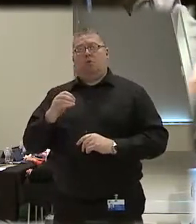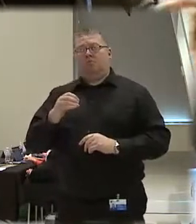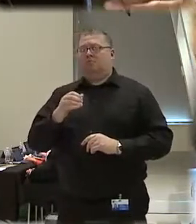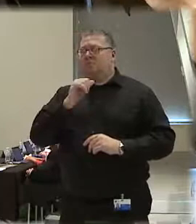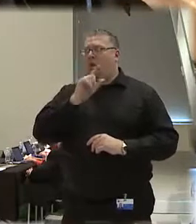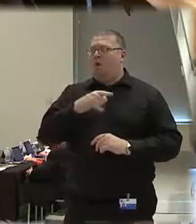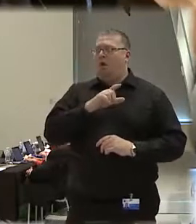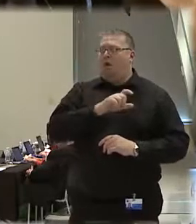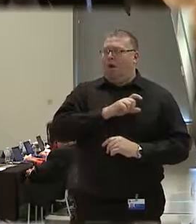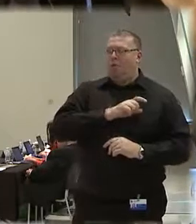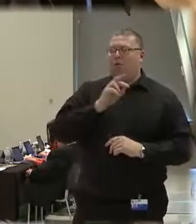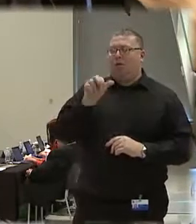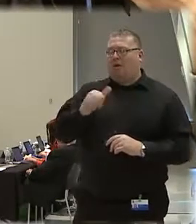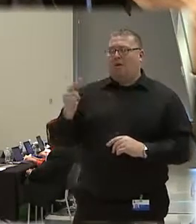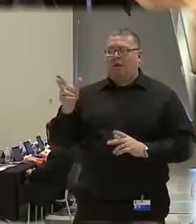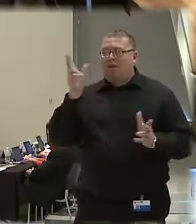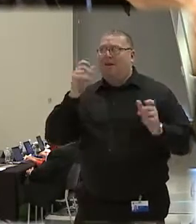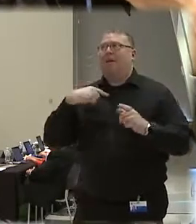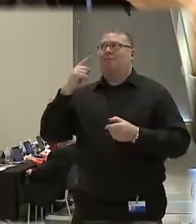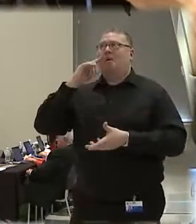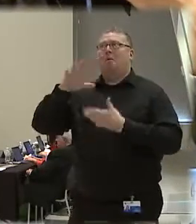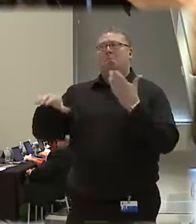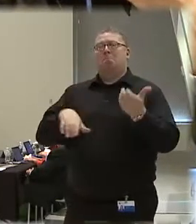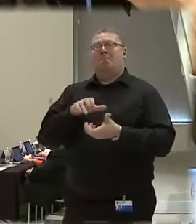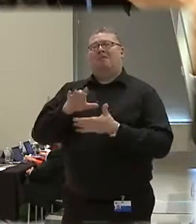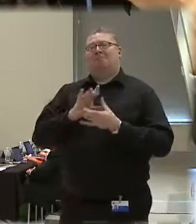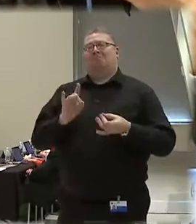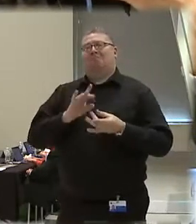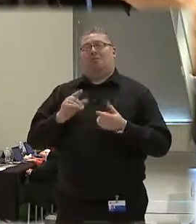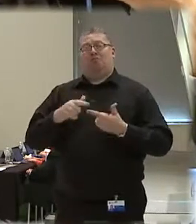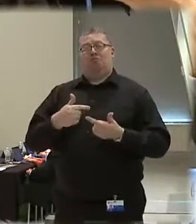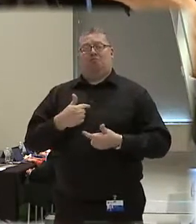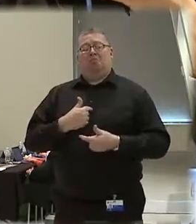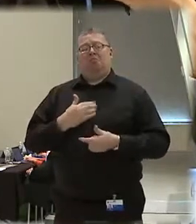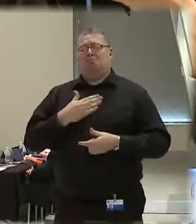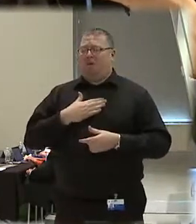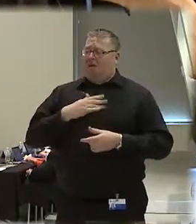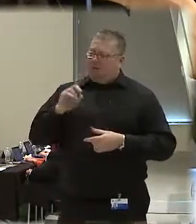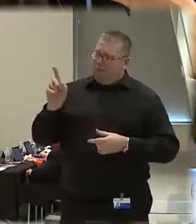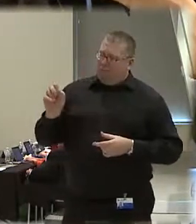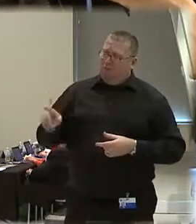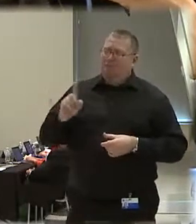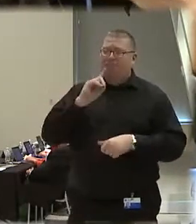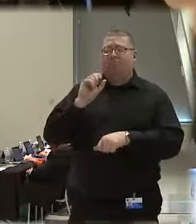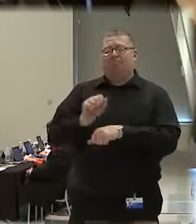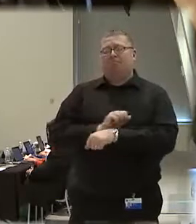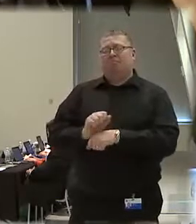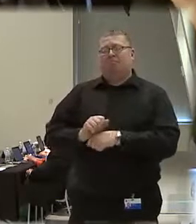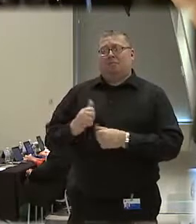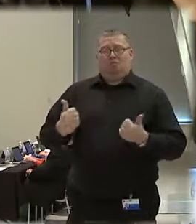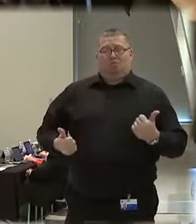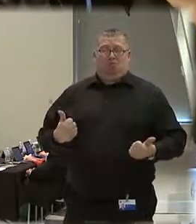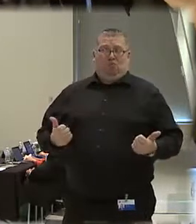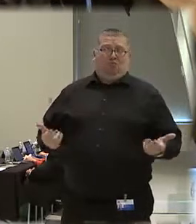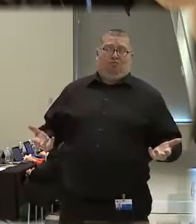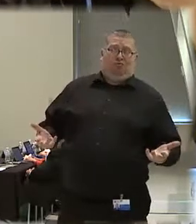or just anyone listening, it seems like a mixed message to me. So I guess the question is which is it?